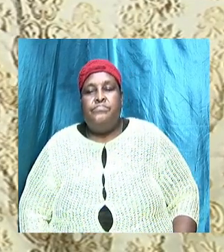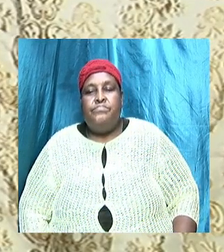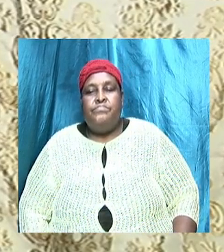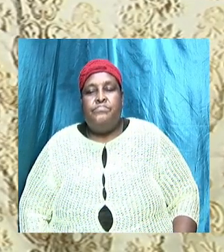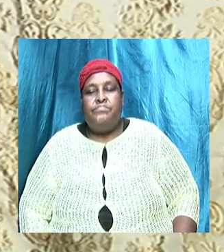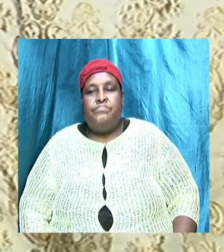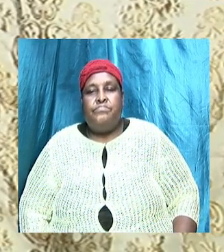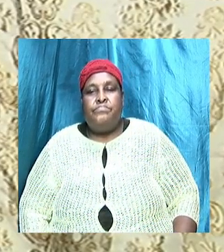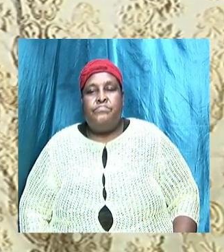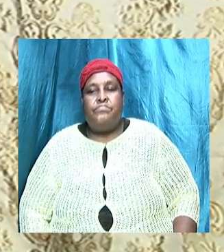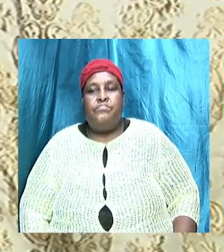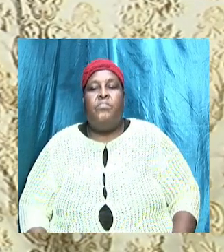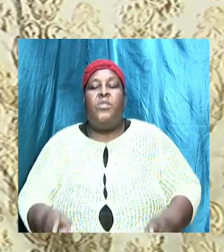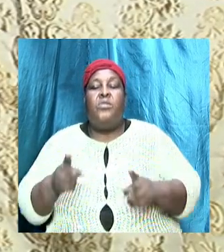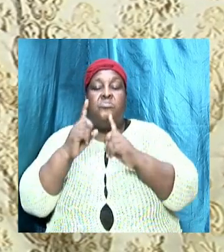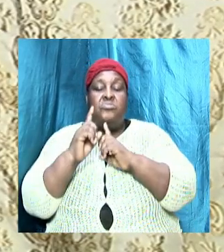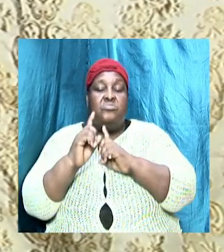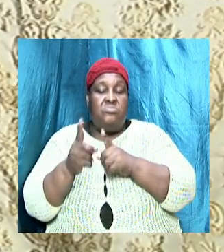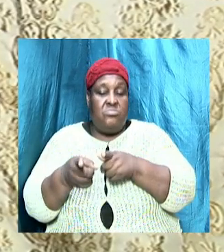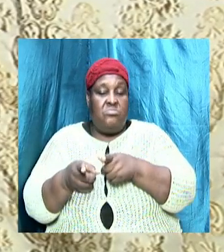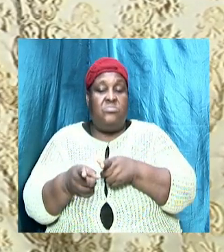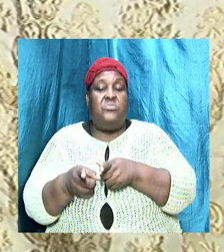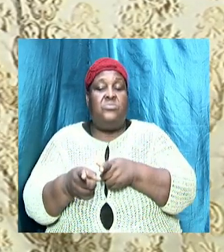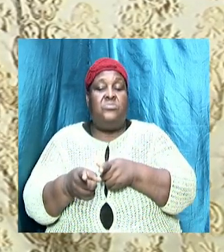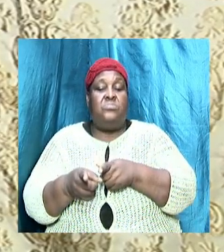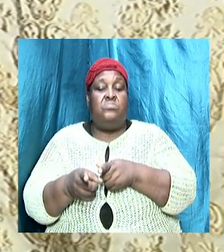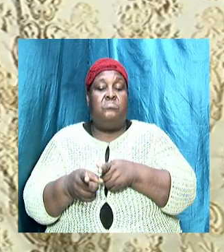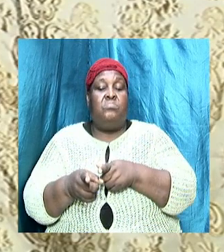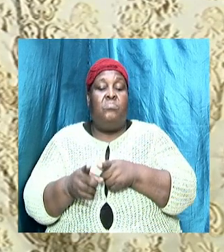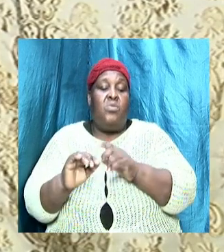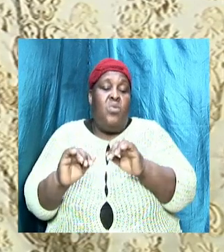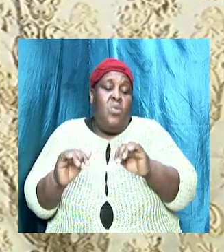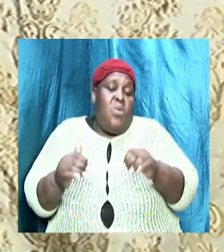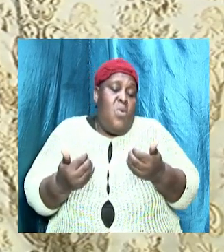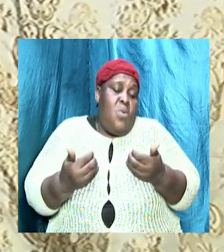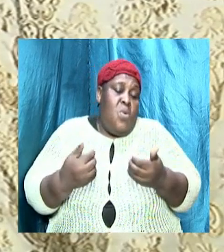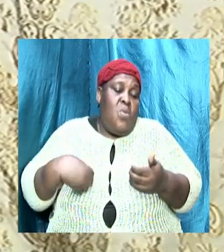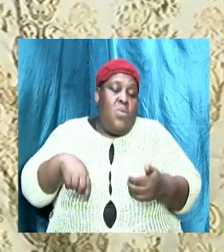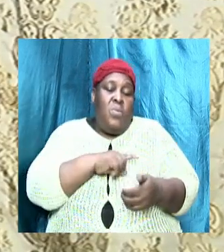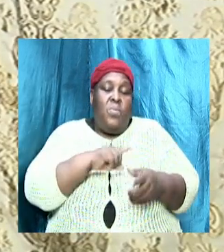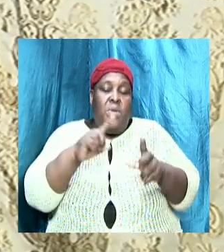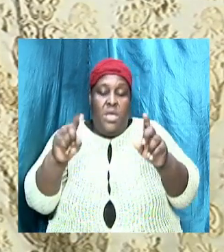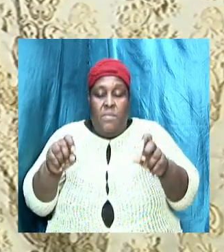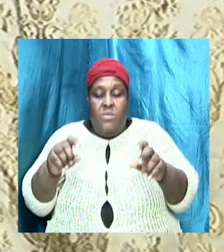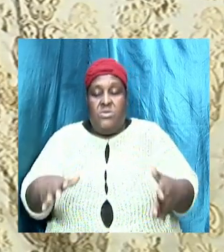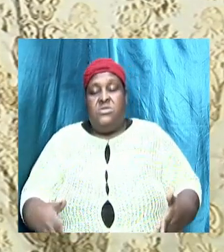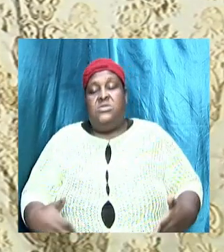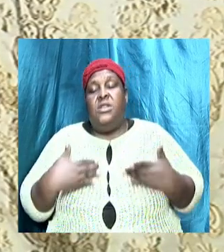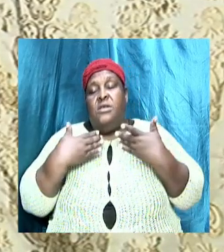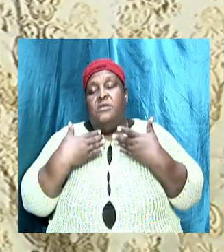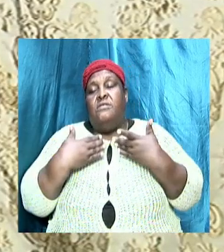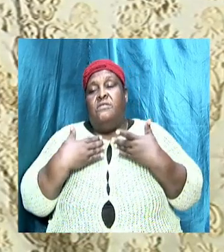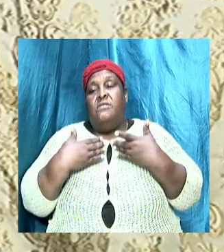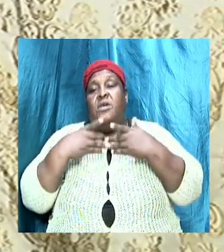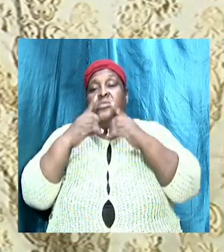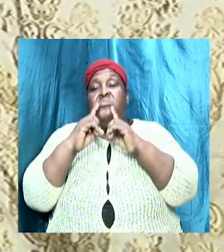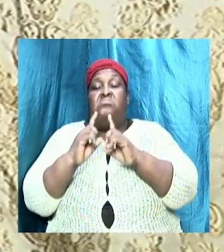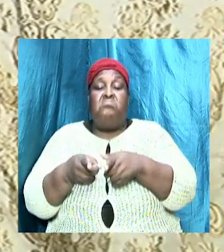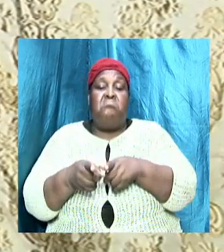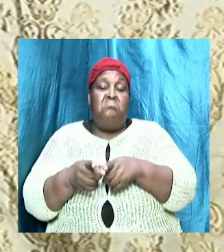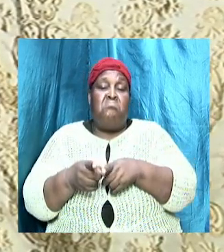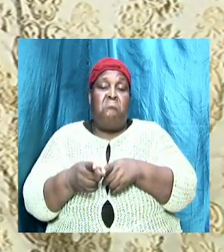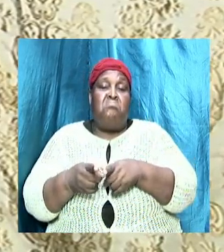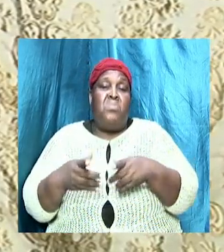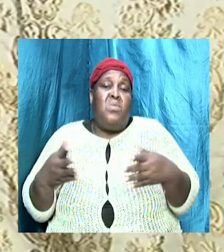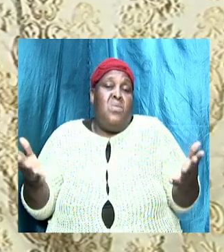the instructions of how we are to live the instructions of